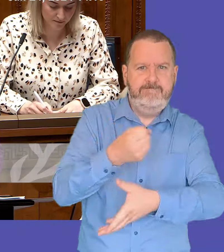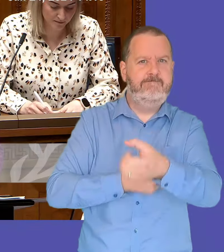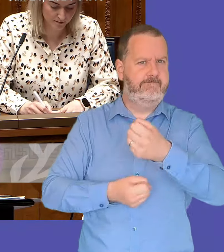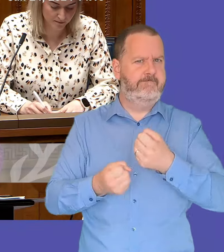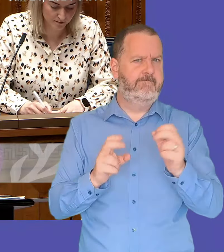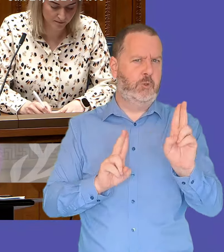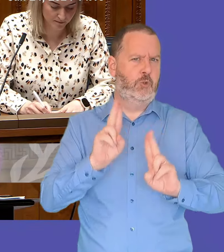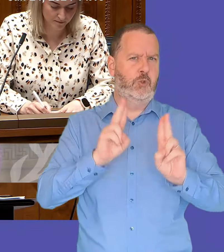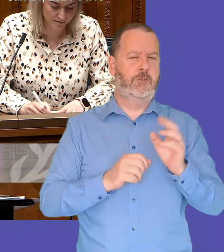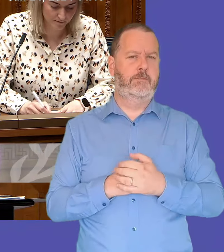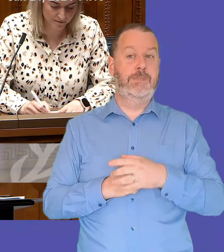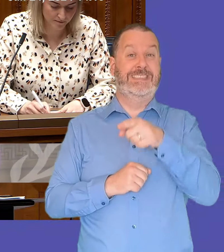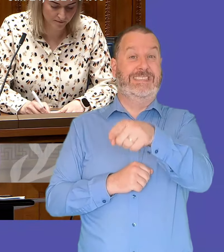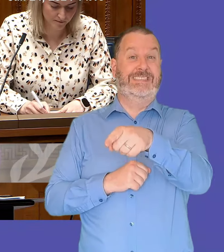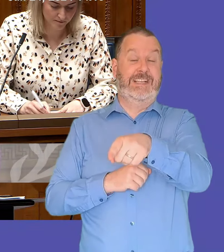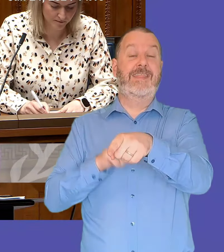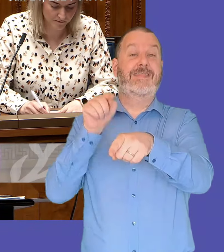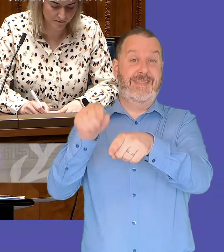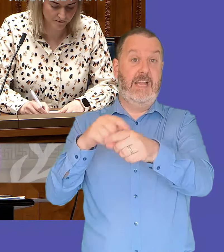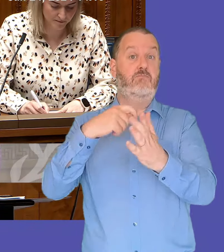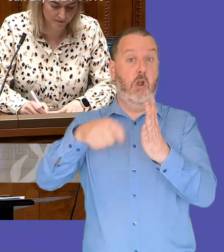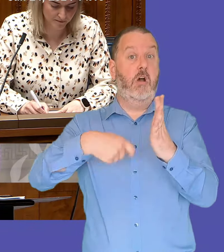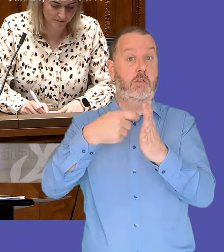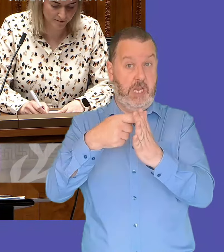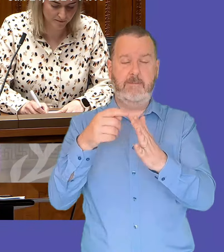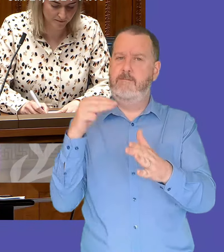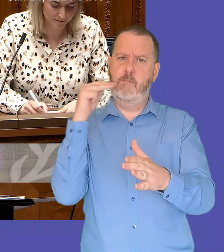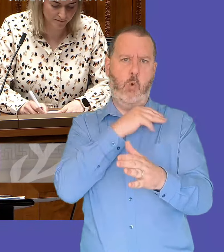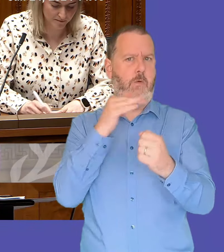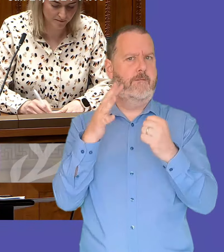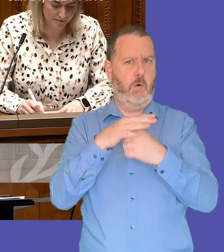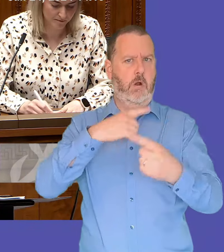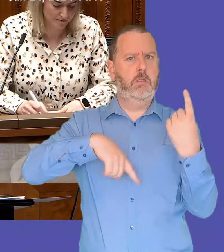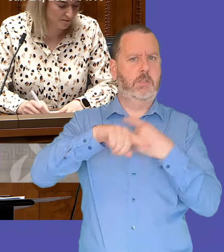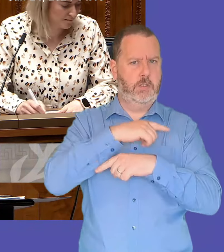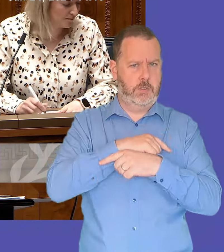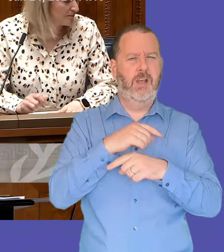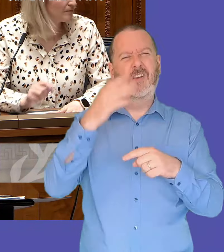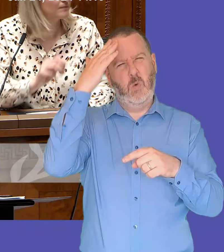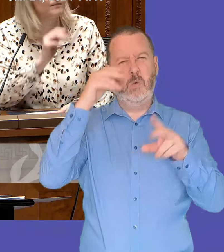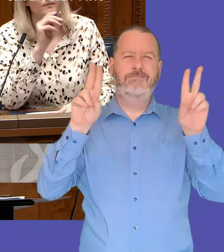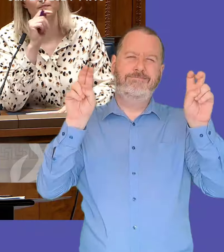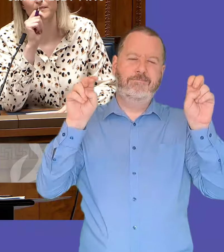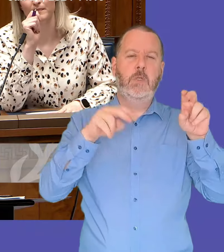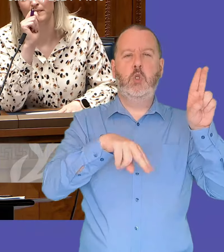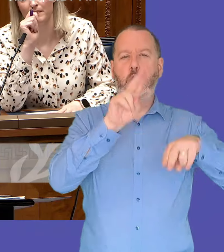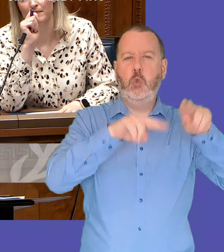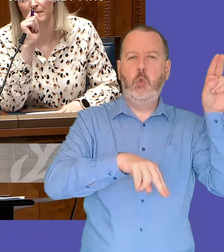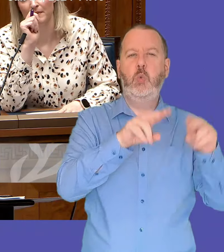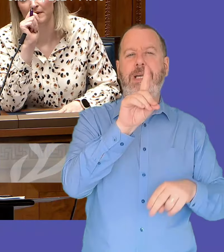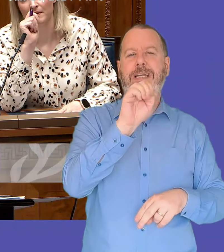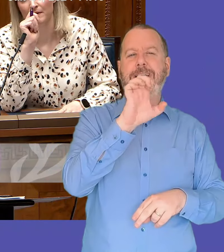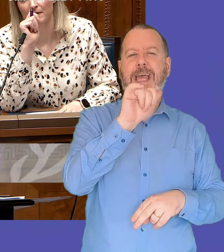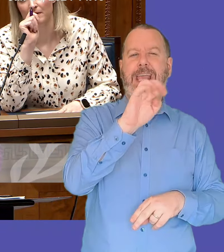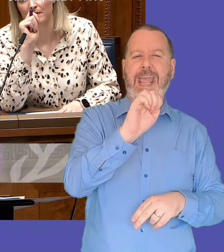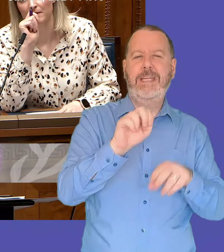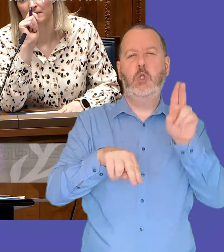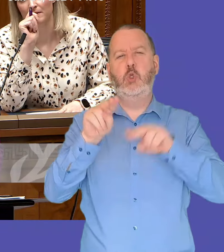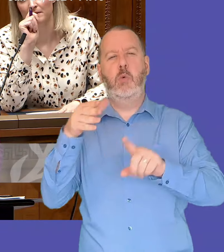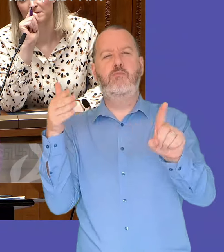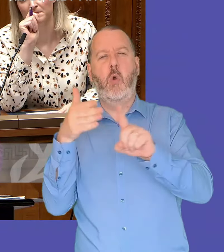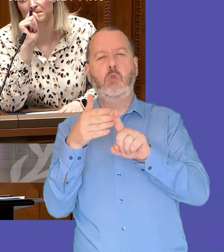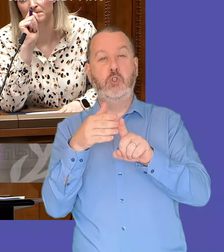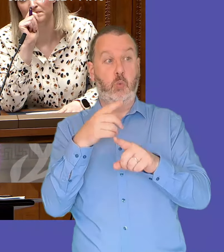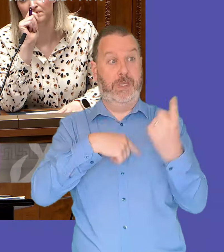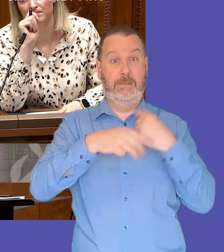um casement remains a flagship project for the executive it's a new deal new decade new uh approach commitment and as i've said